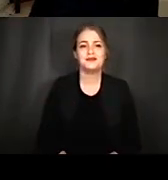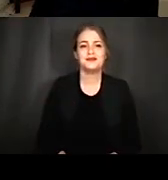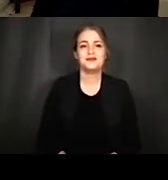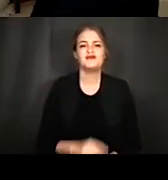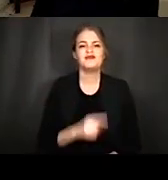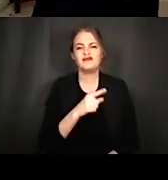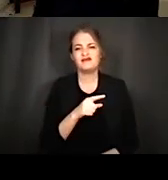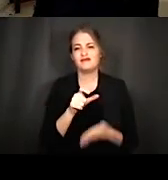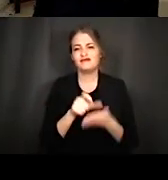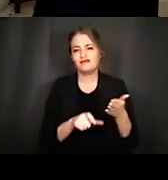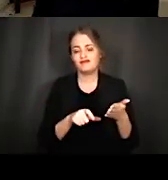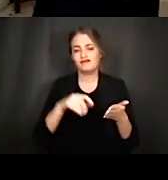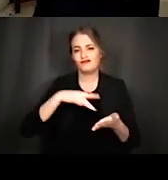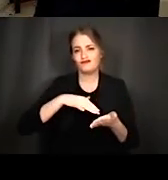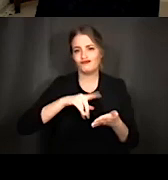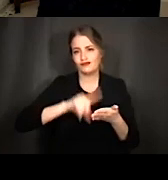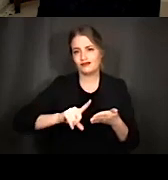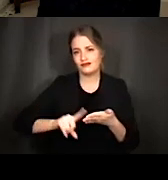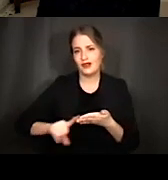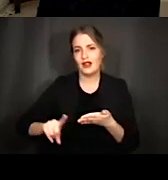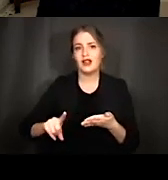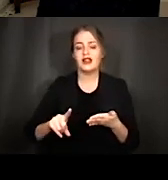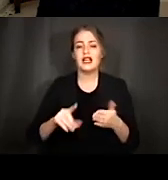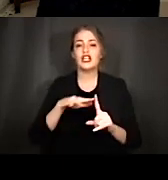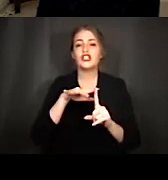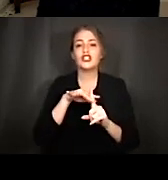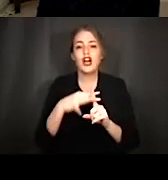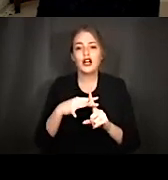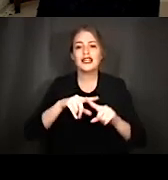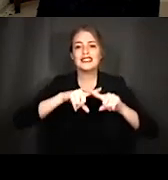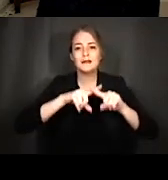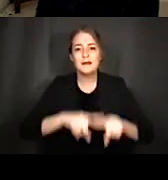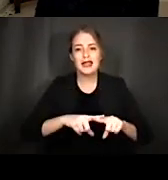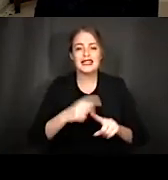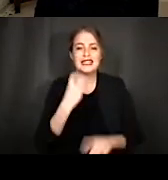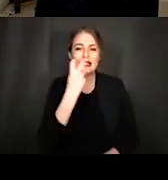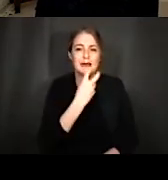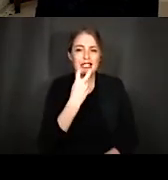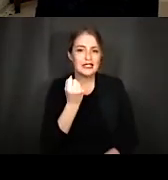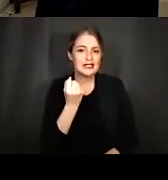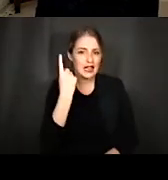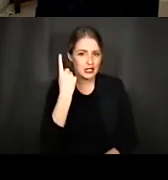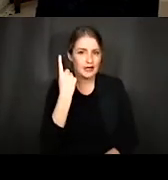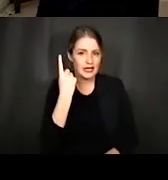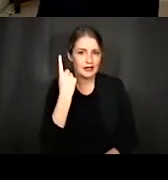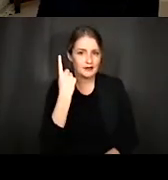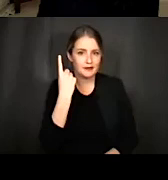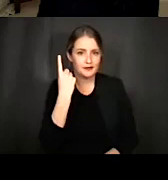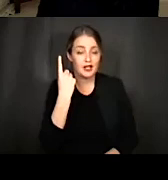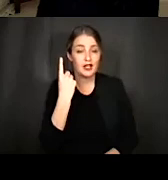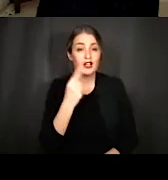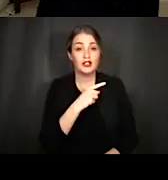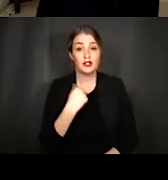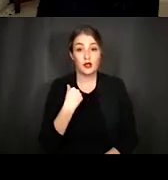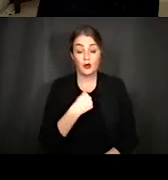basically was looking at context-dependent speech intelligibility. And so the sound clip we're going to hear